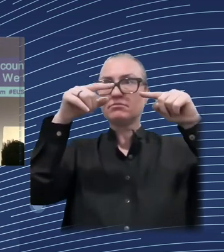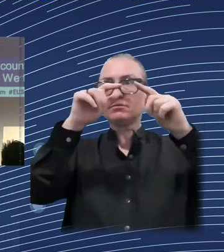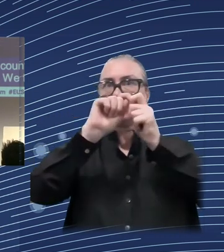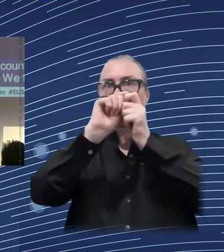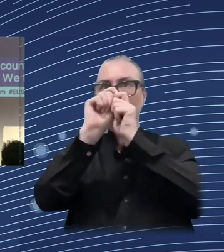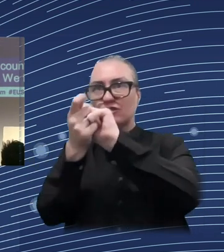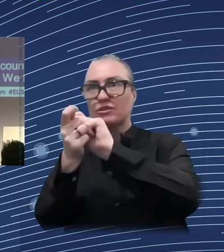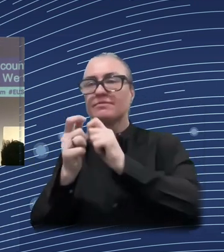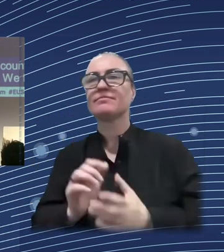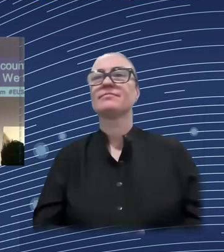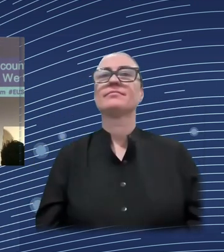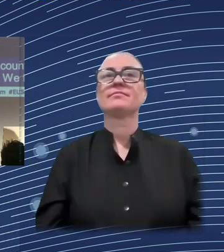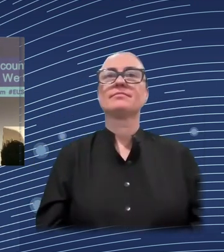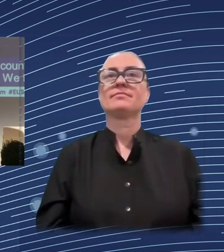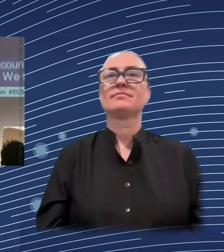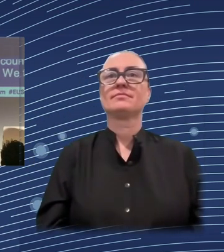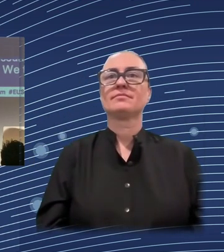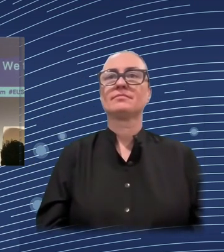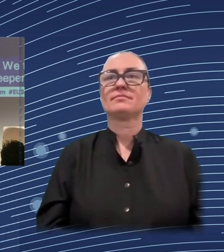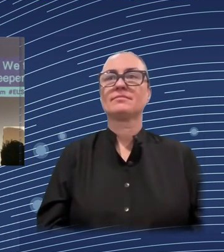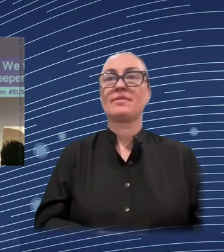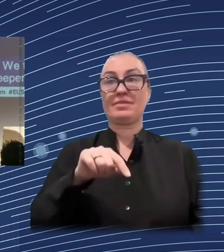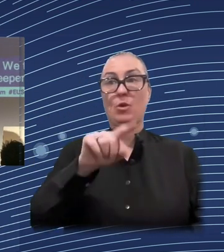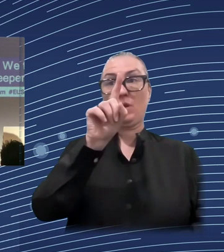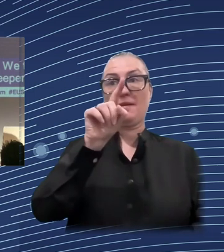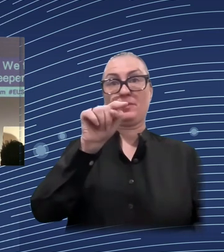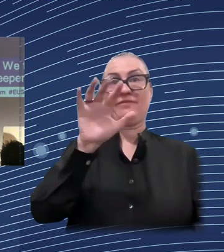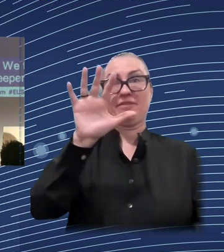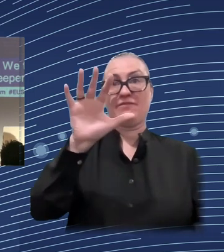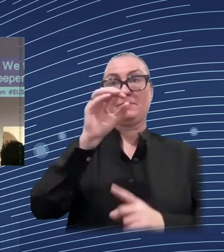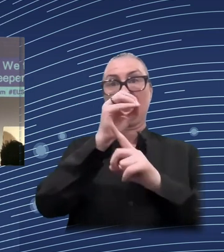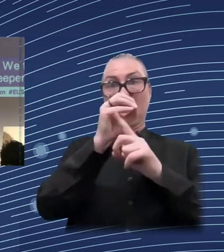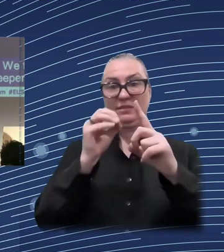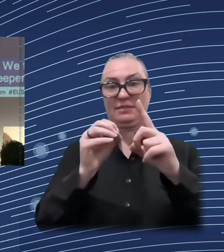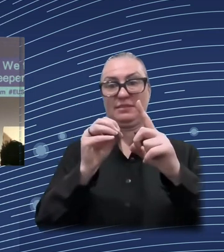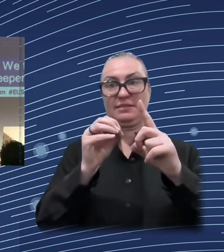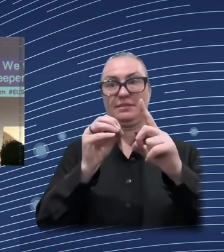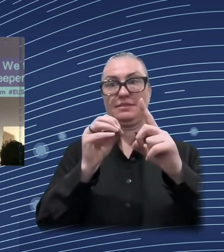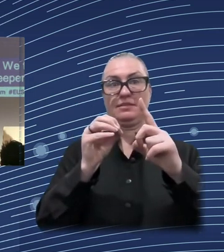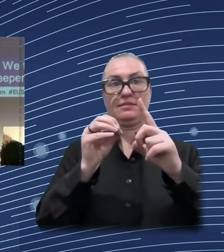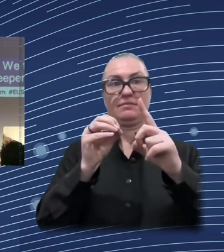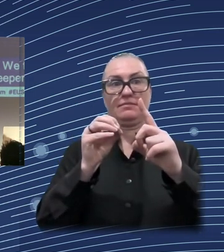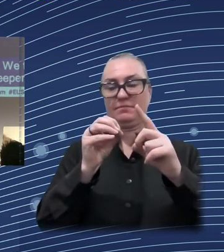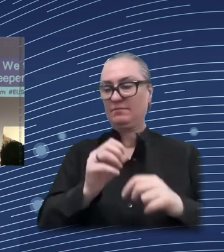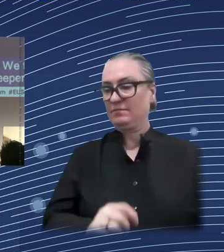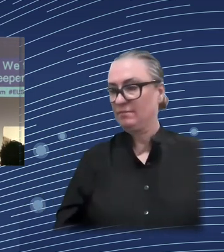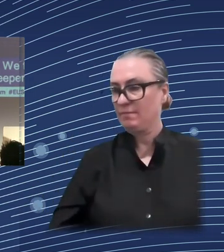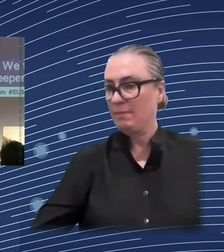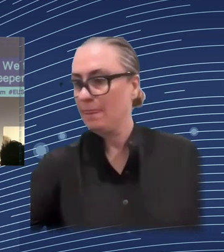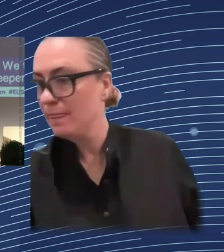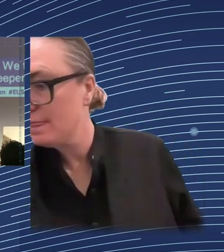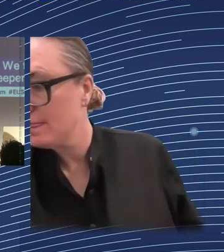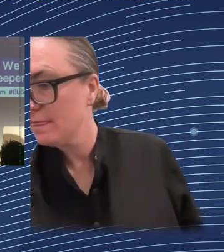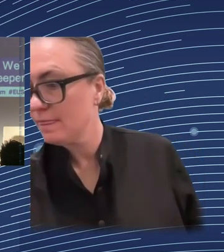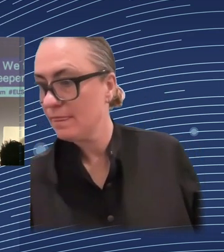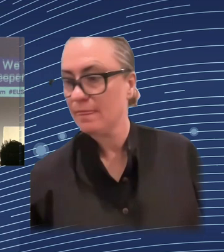And the dots that you see here are the same as the dots from the previous graph. The scale has just changed, which is why they look much lower. If you look at